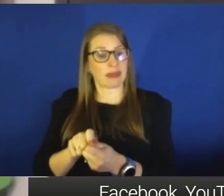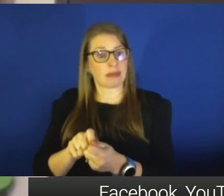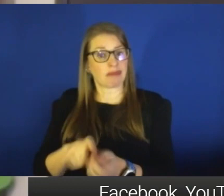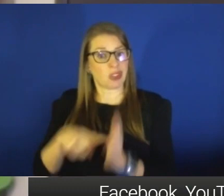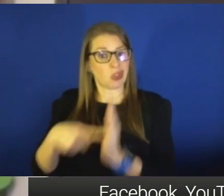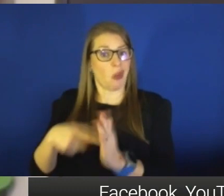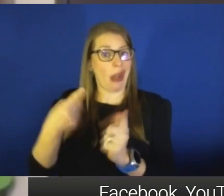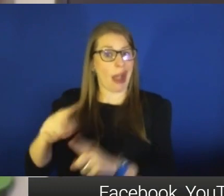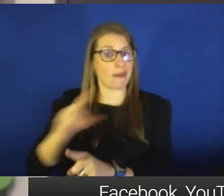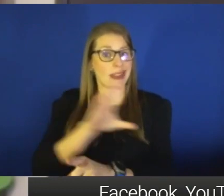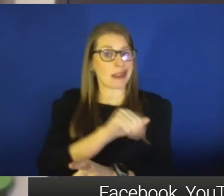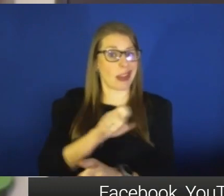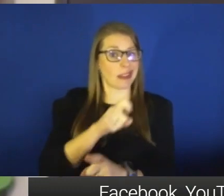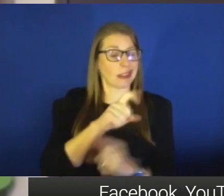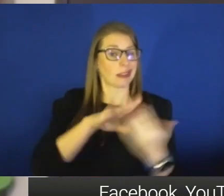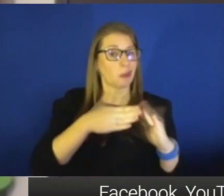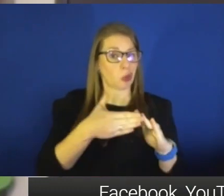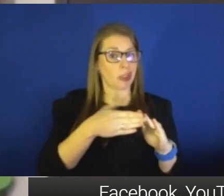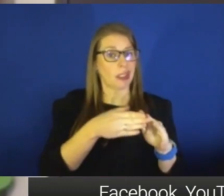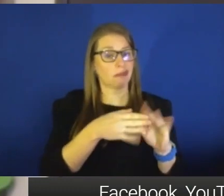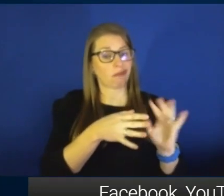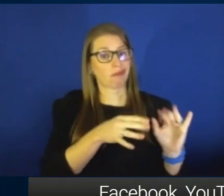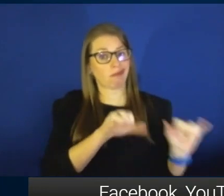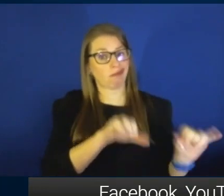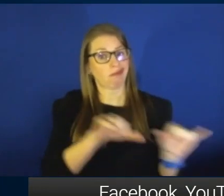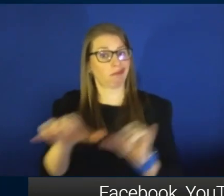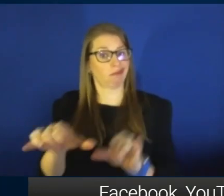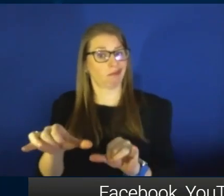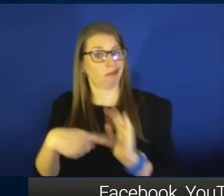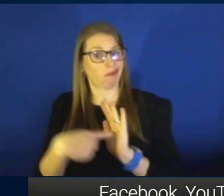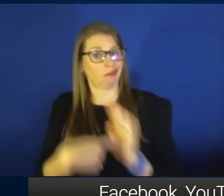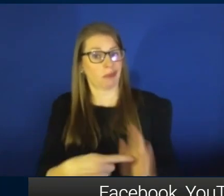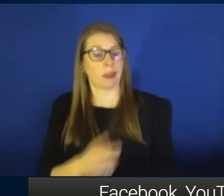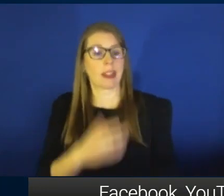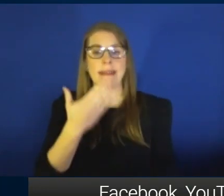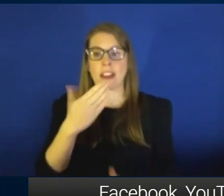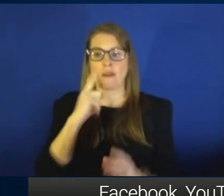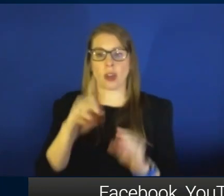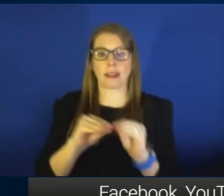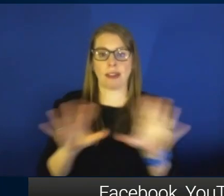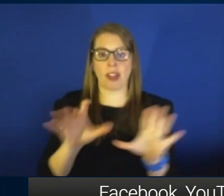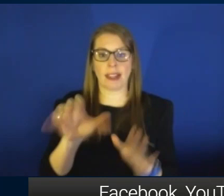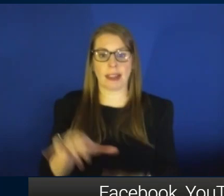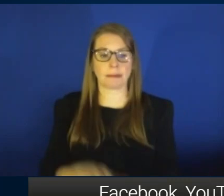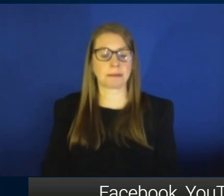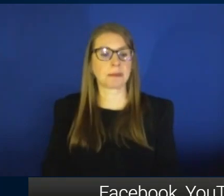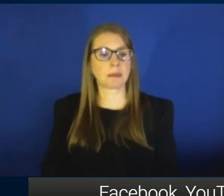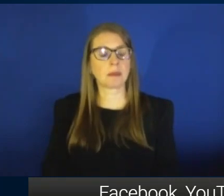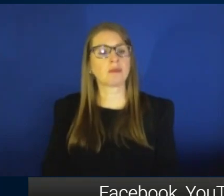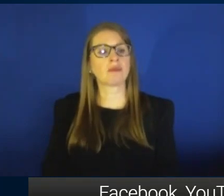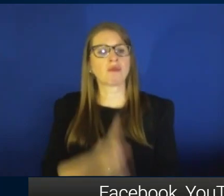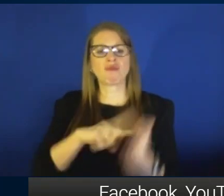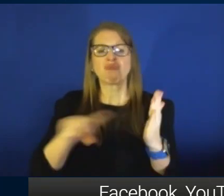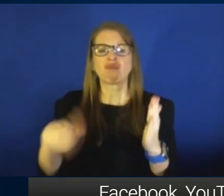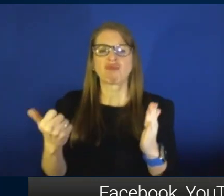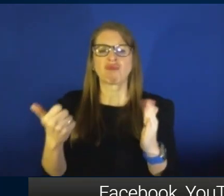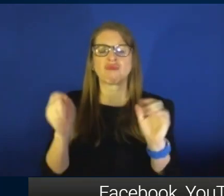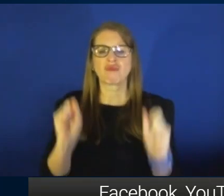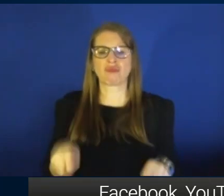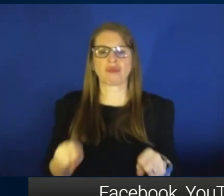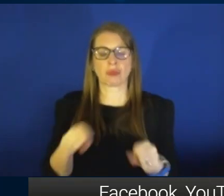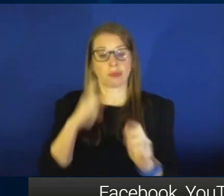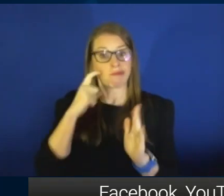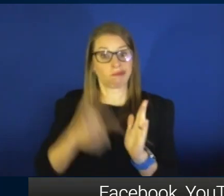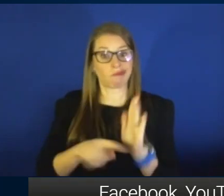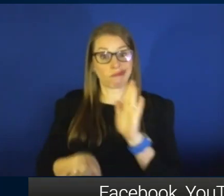in the community. All right. Thank you for clarifying that. Question about what else can be detected through the